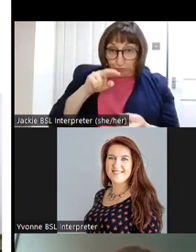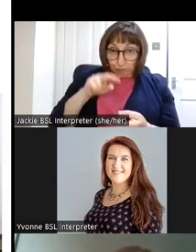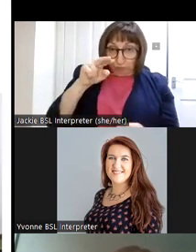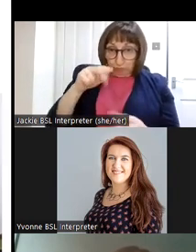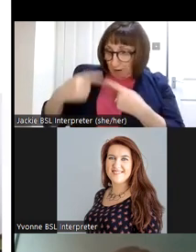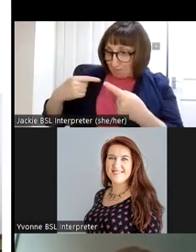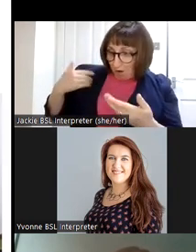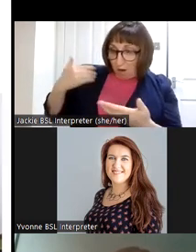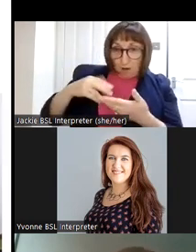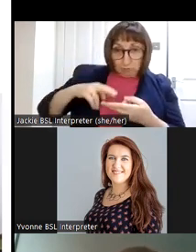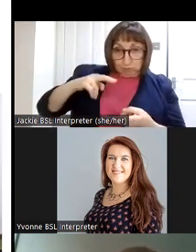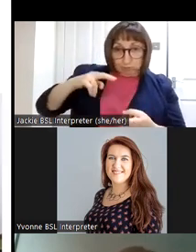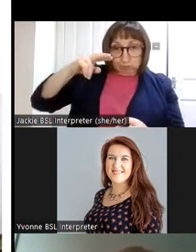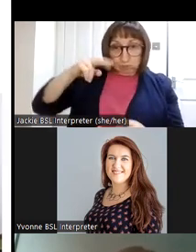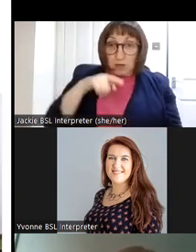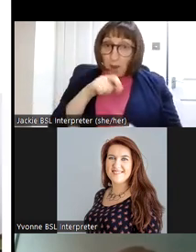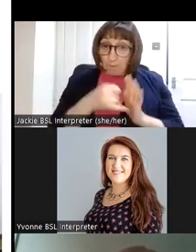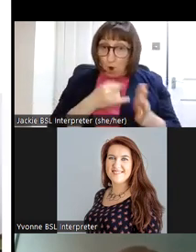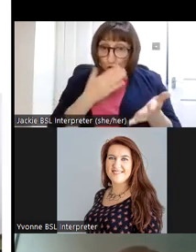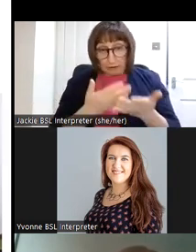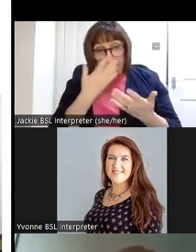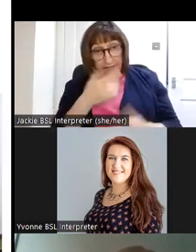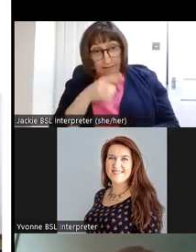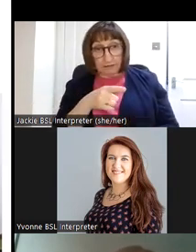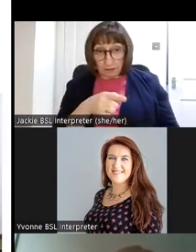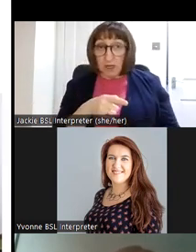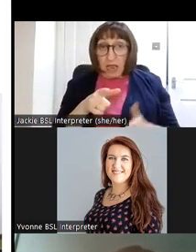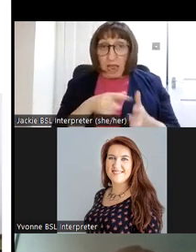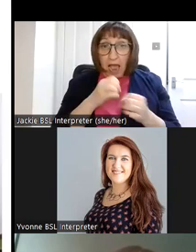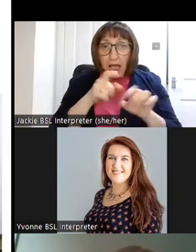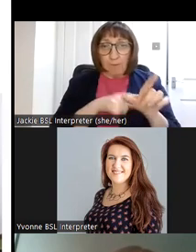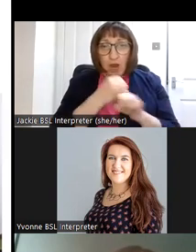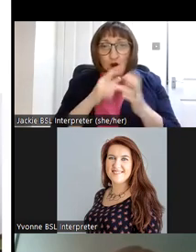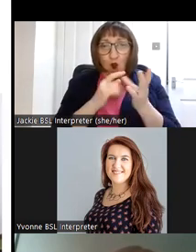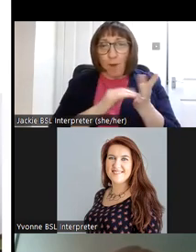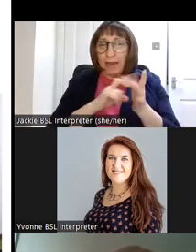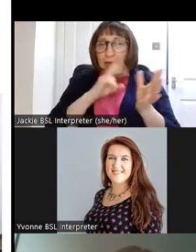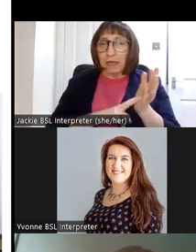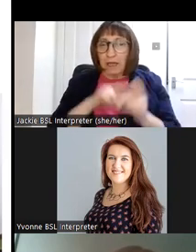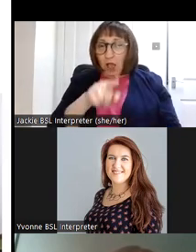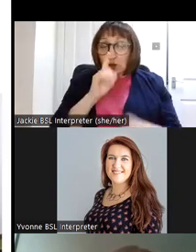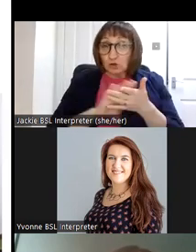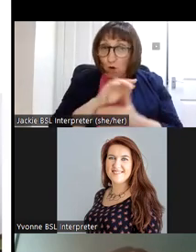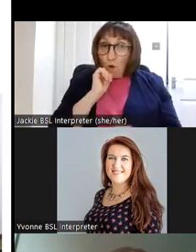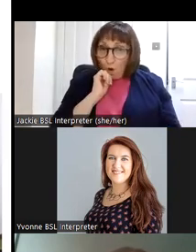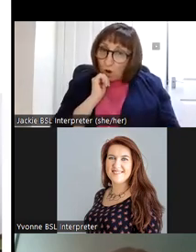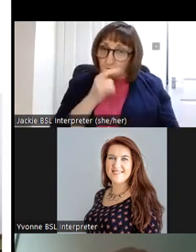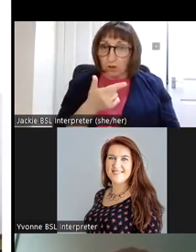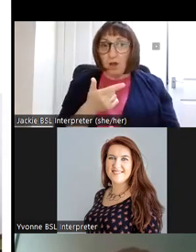um this project uh at abby gormick and saw the preparation of a conservation management plan